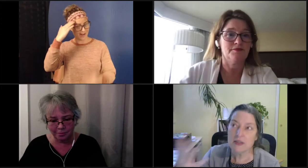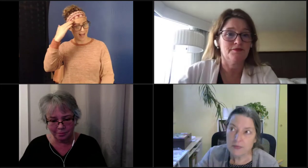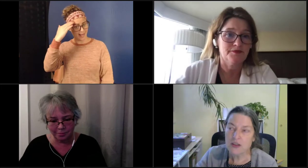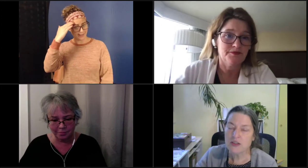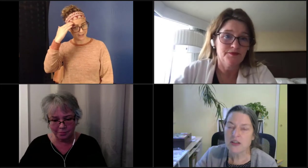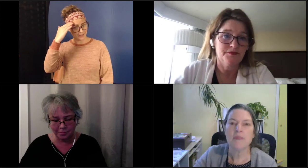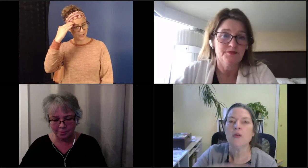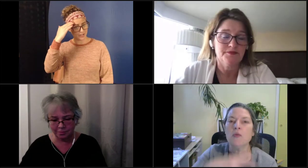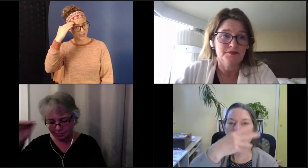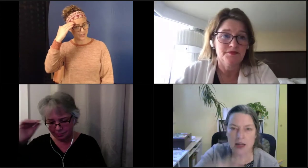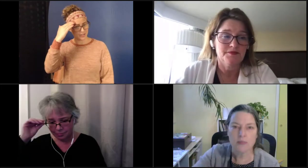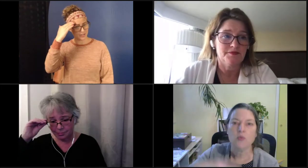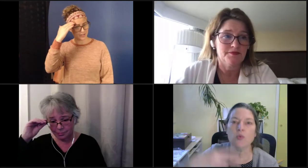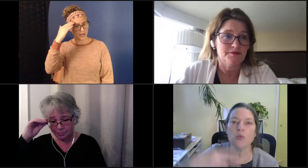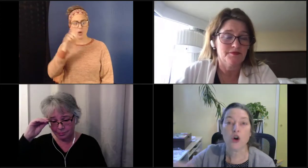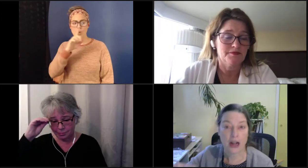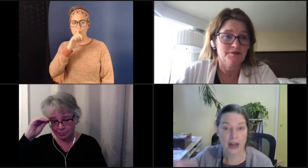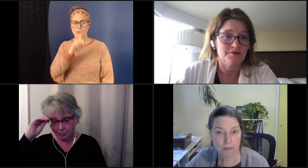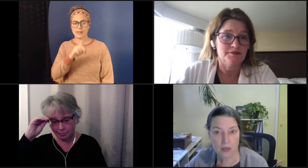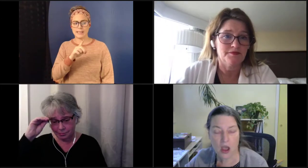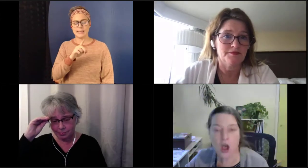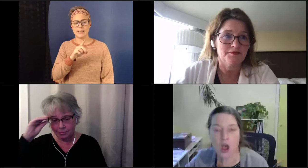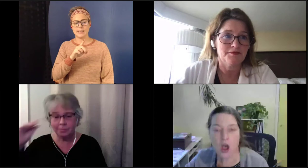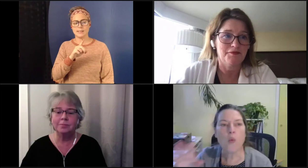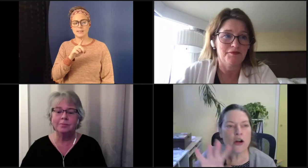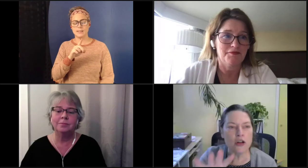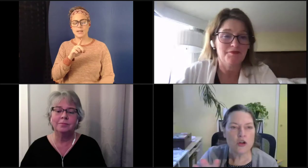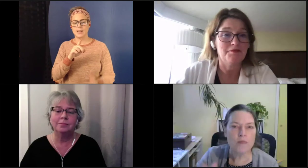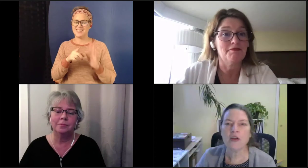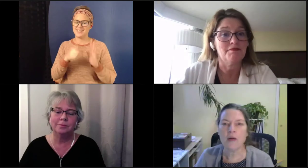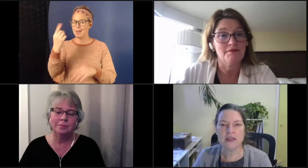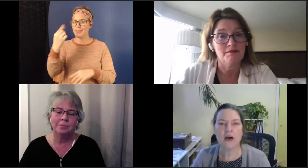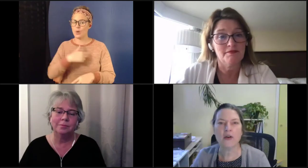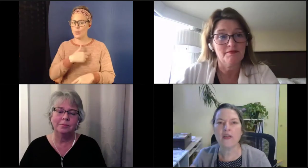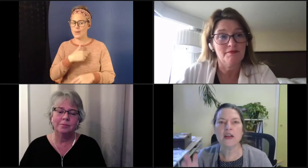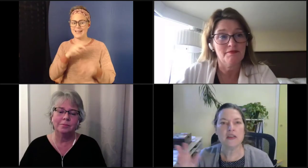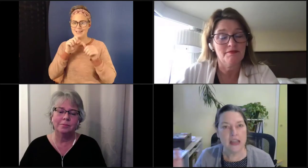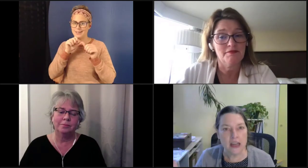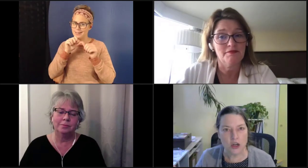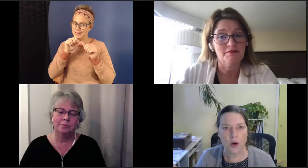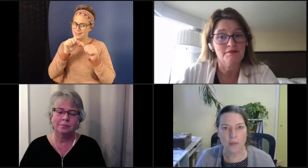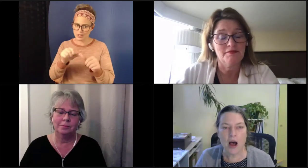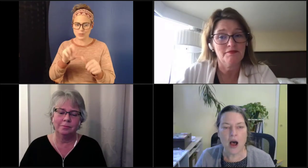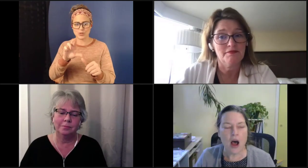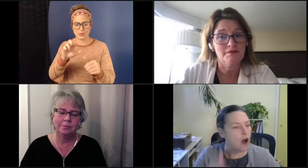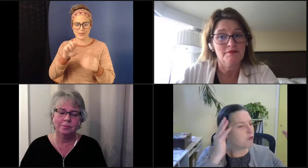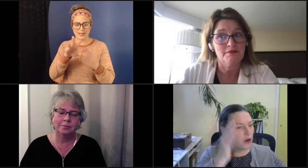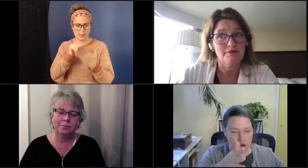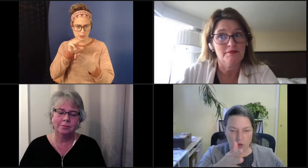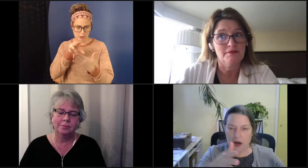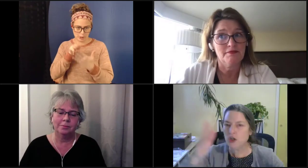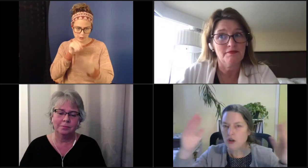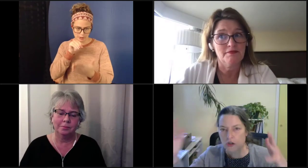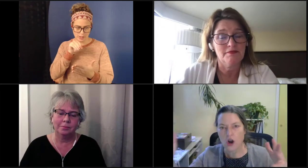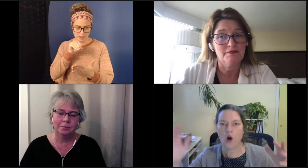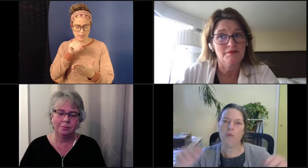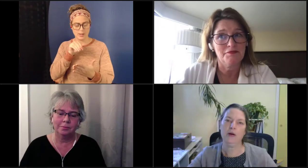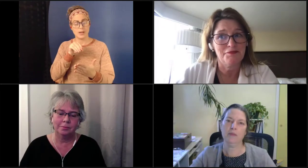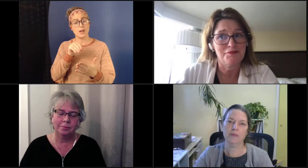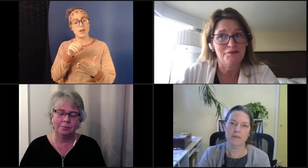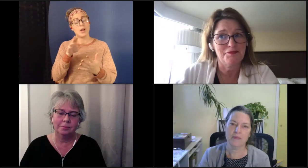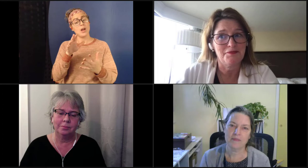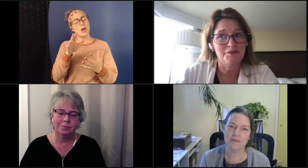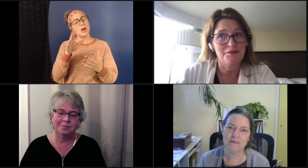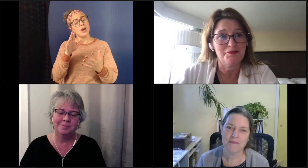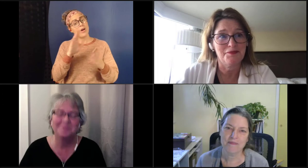it feels like something we keep relearning. Where do you both come down on the continuum of frustration to